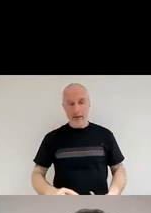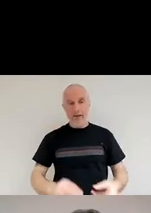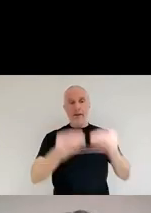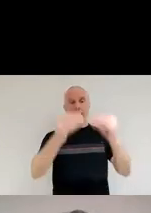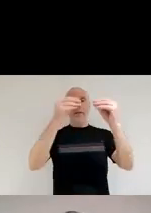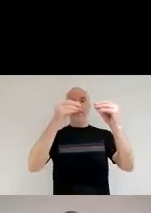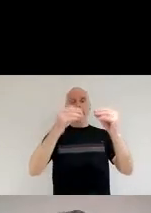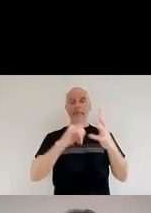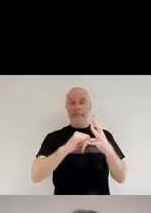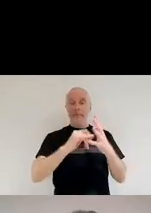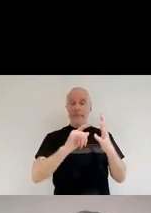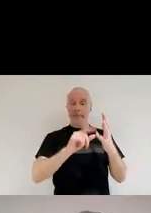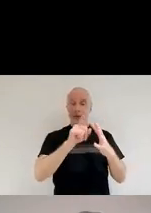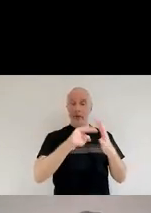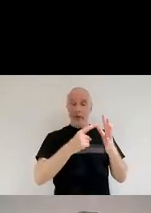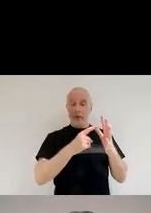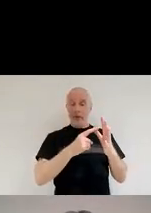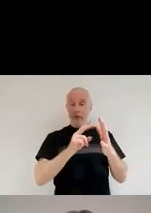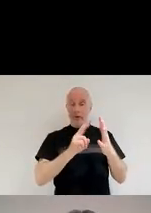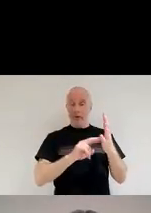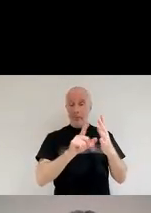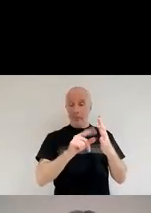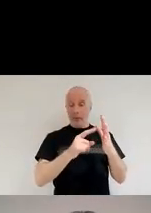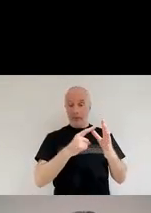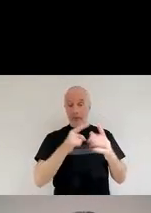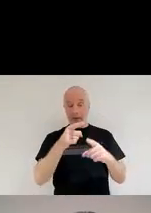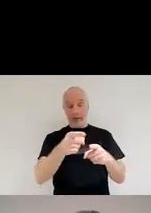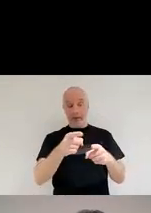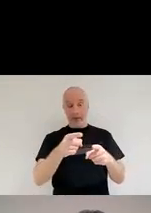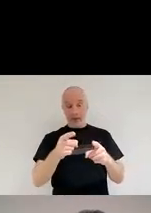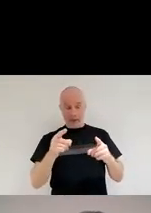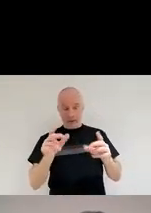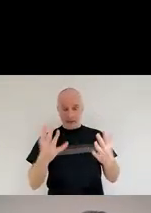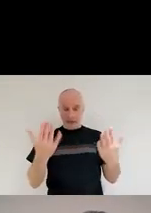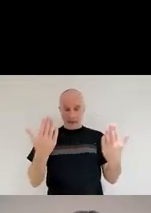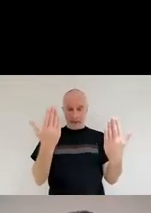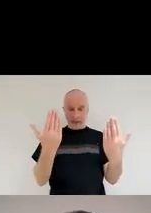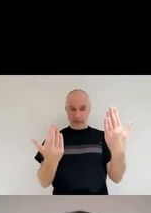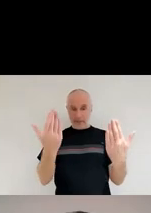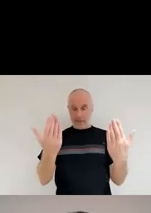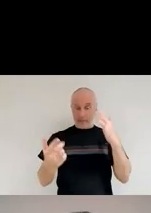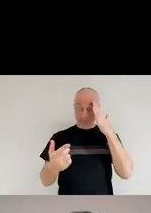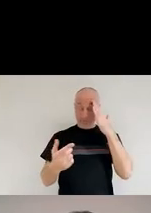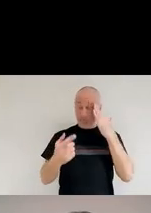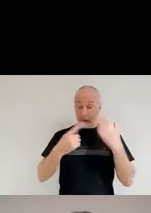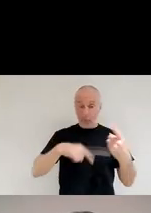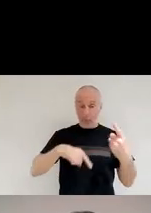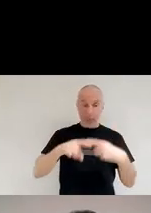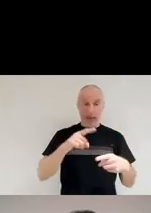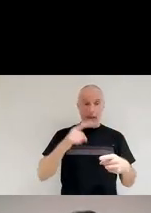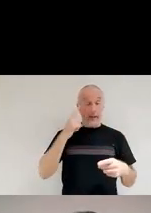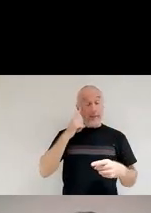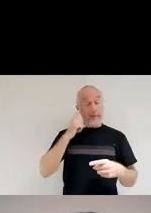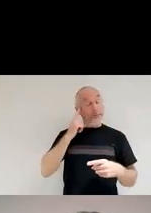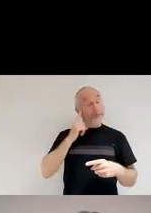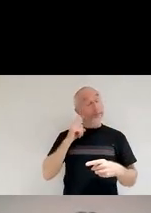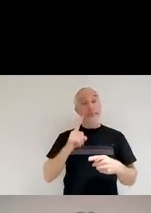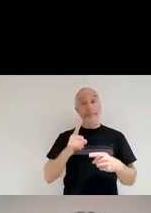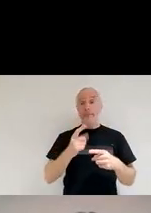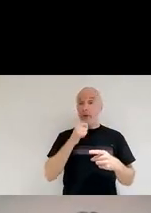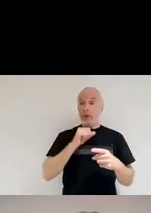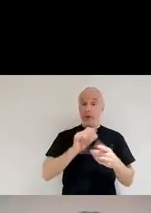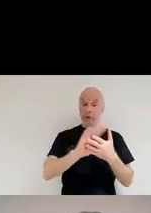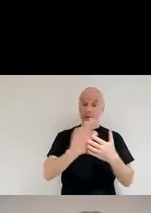So we decided to go and check, maybe, maybe we can form some dust there. So we took Herschel, and poof, we appointed